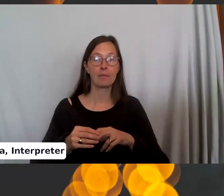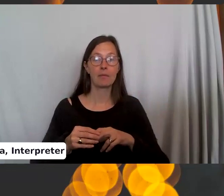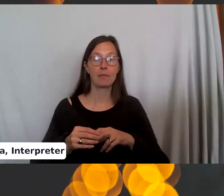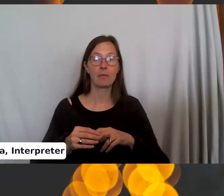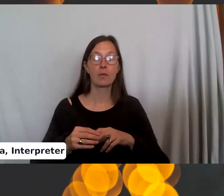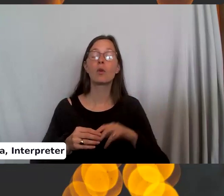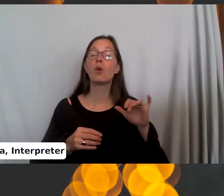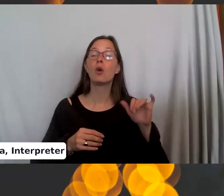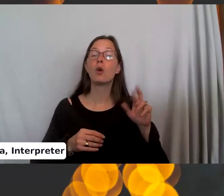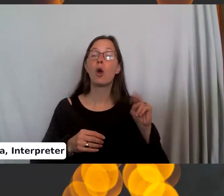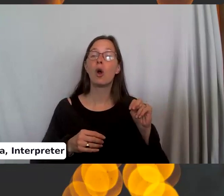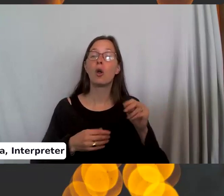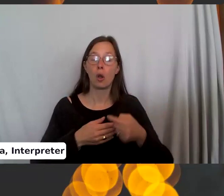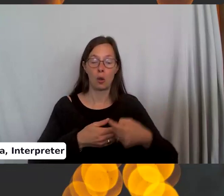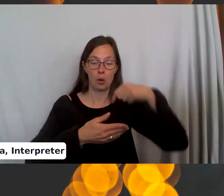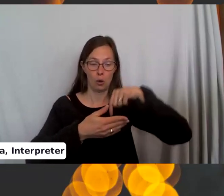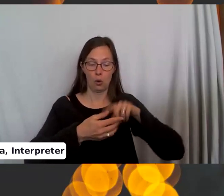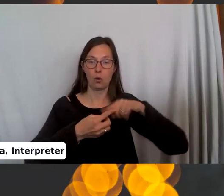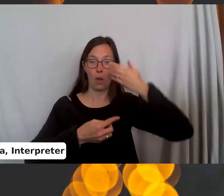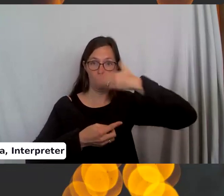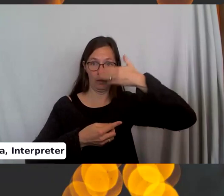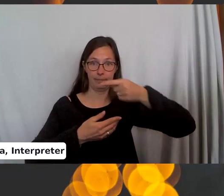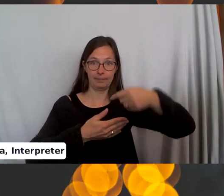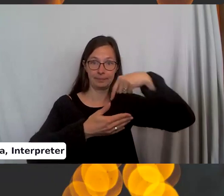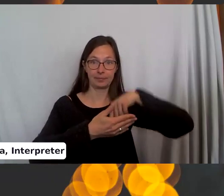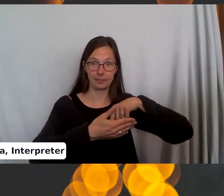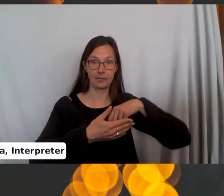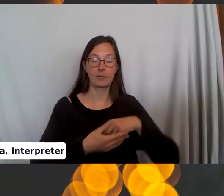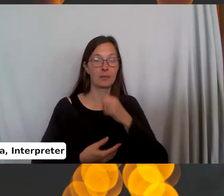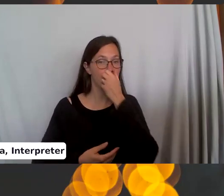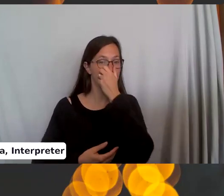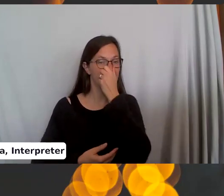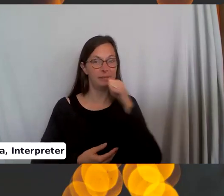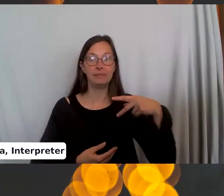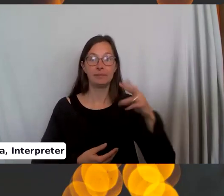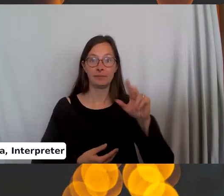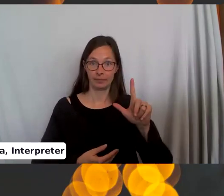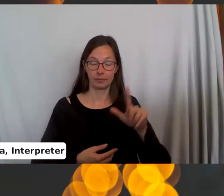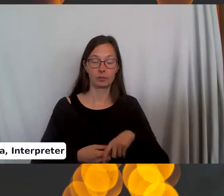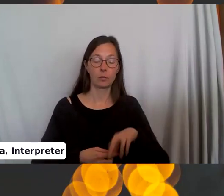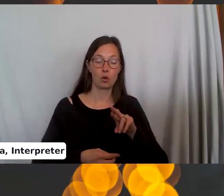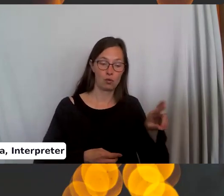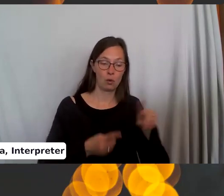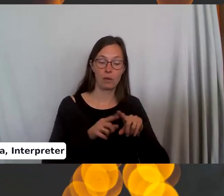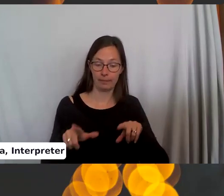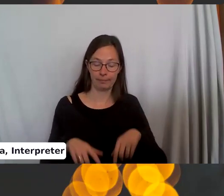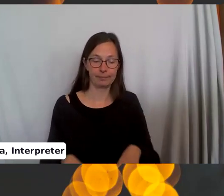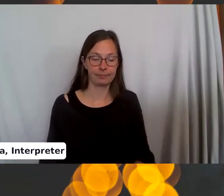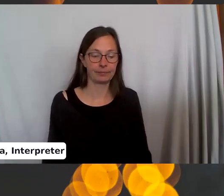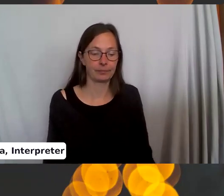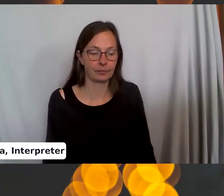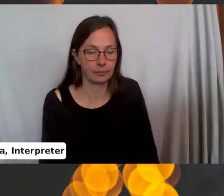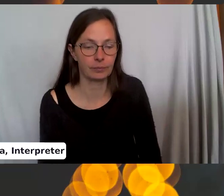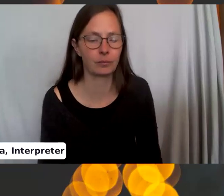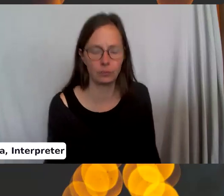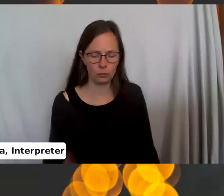to the front of the work now. Okay. And you're going to purl right to left, stab it, strangle it, pull those